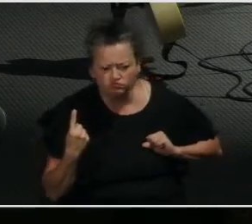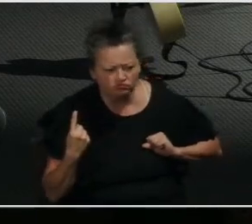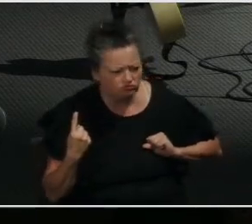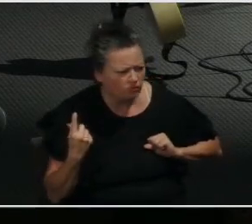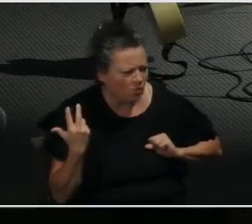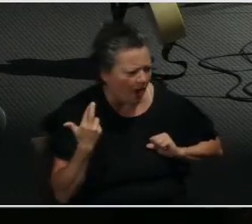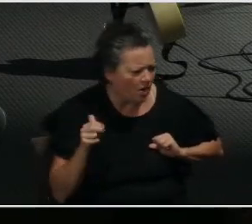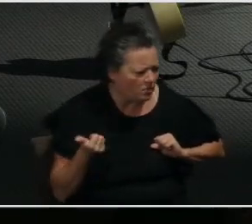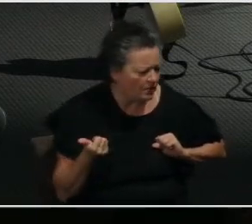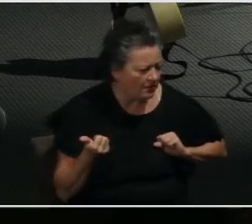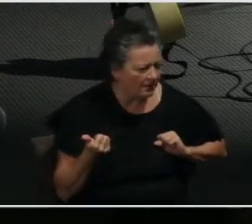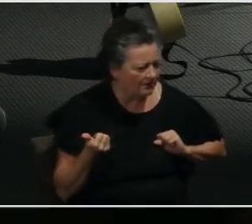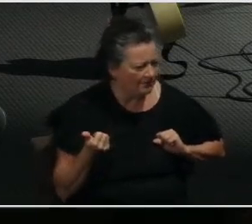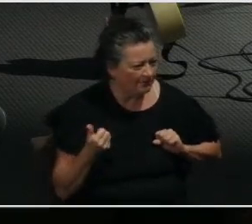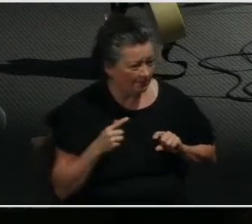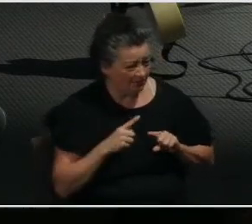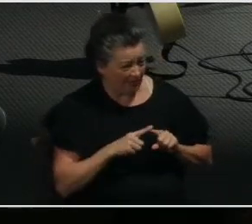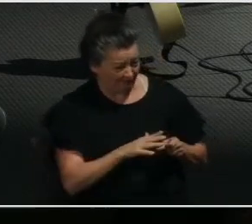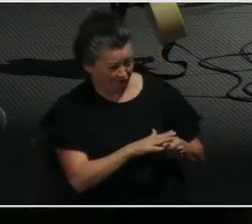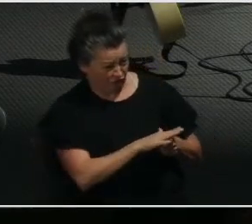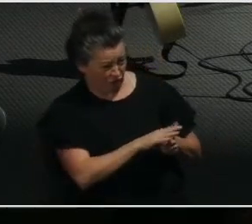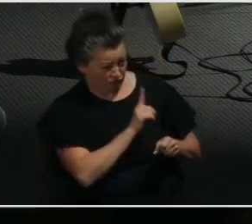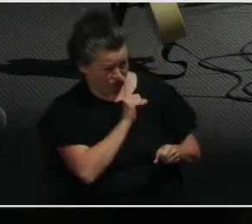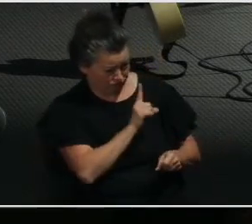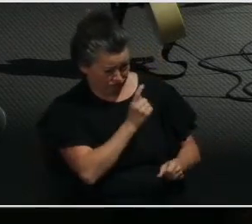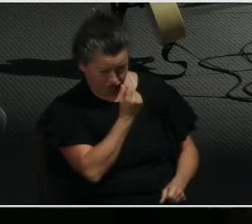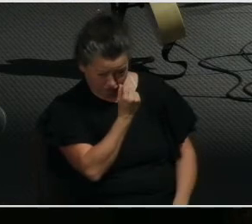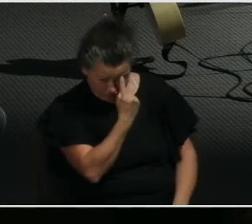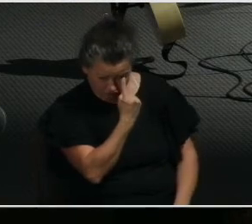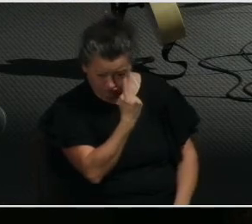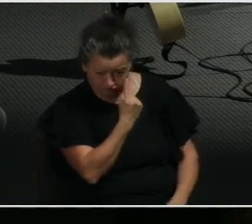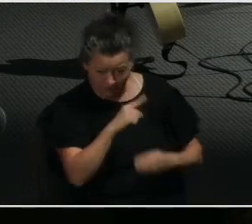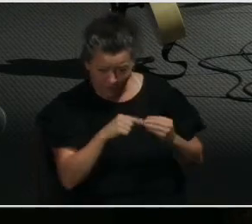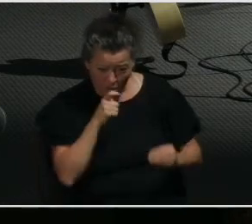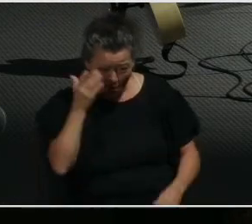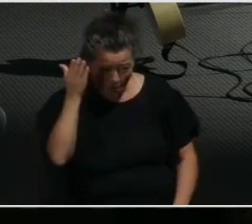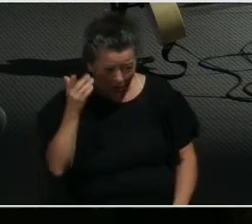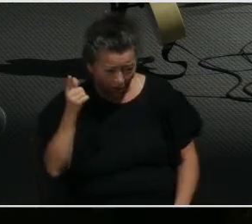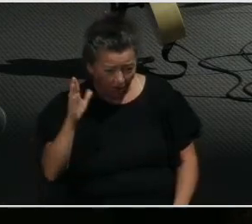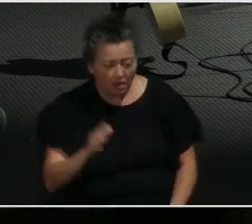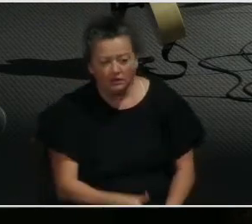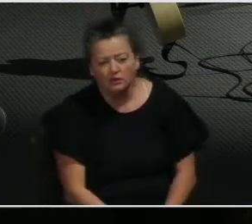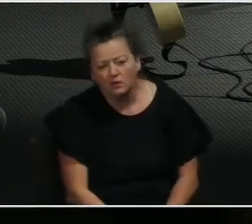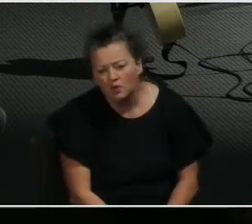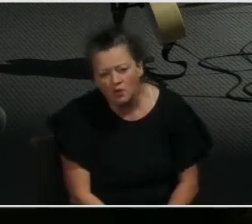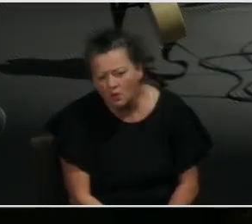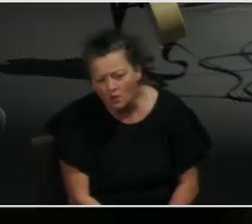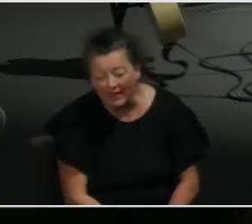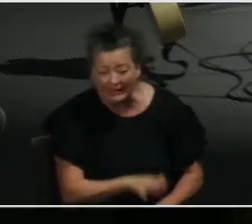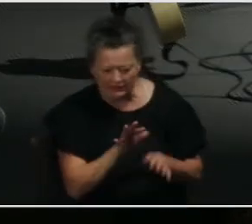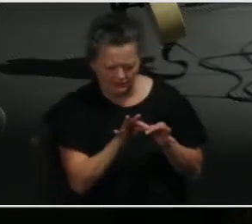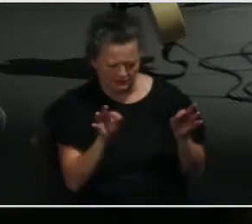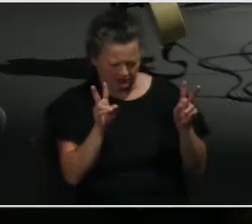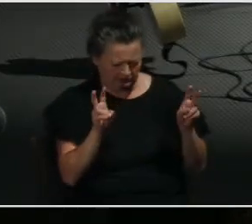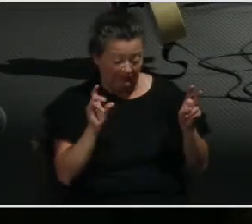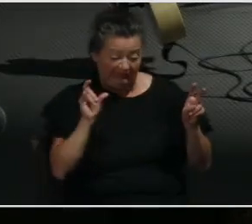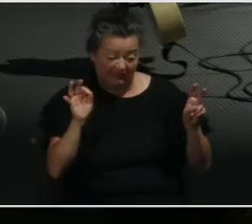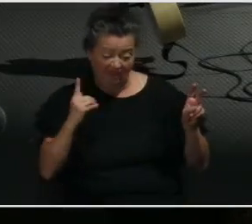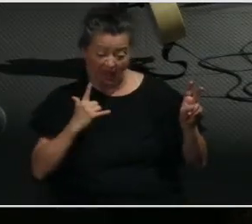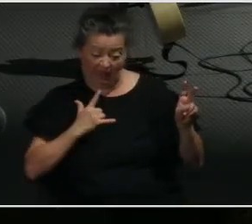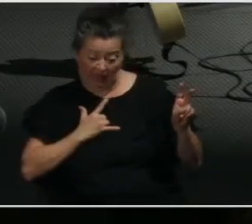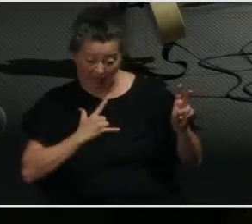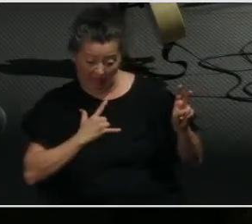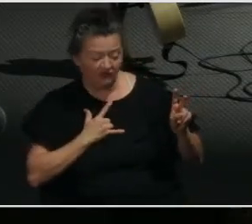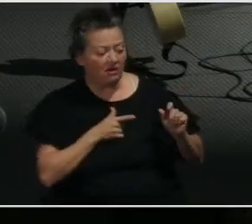the incompleteness of such a view? If God loved me, He would not have let my grandma